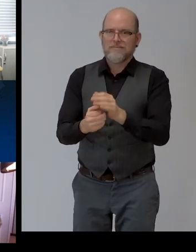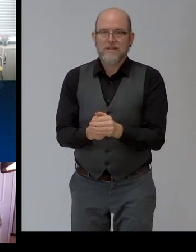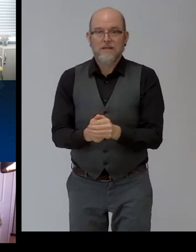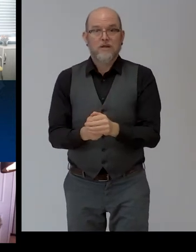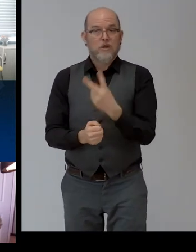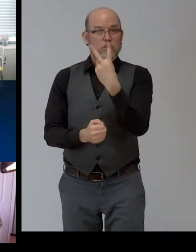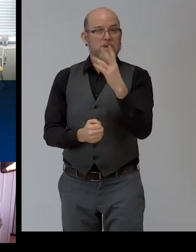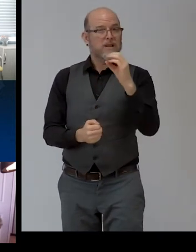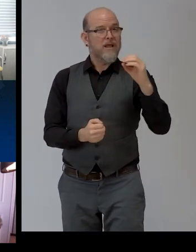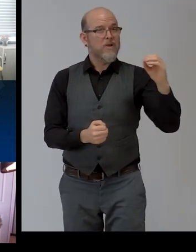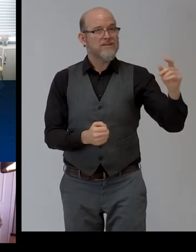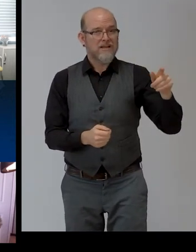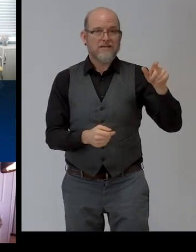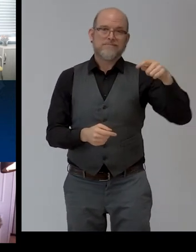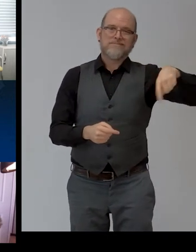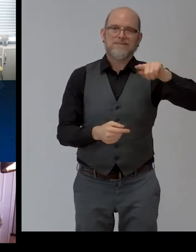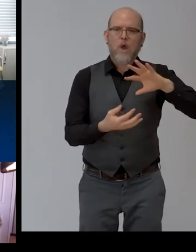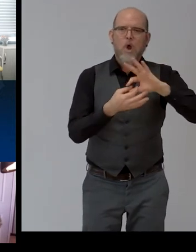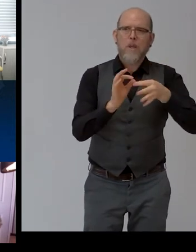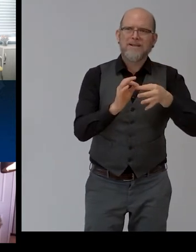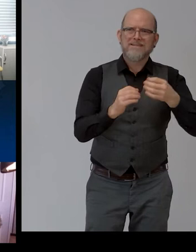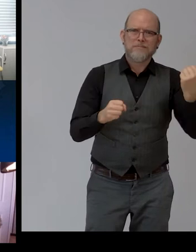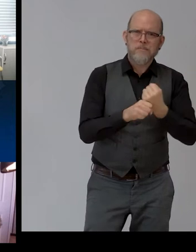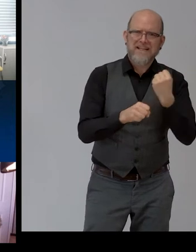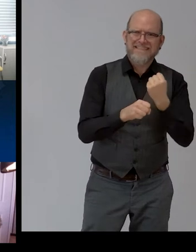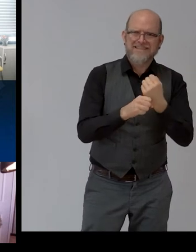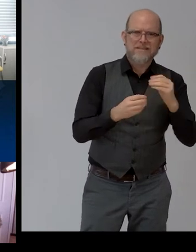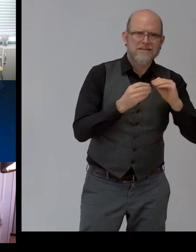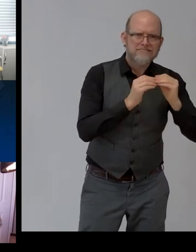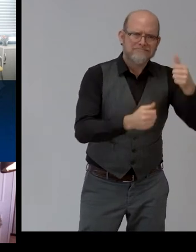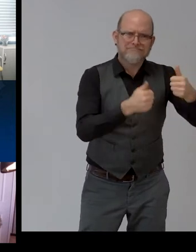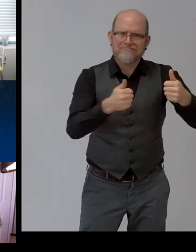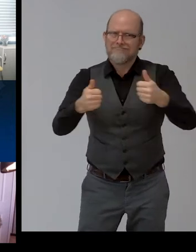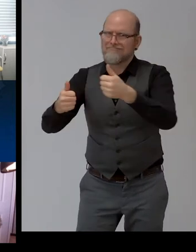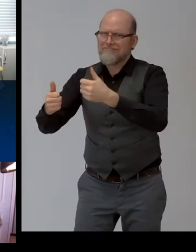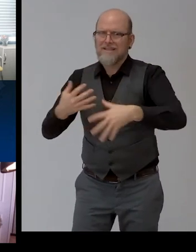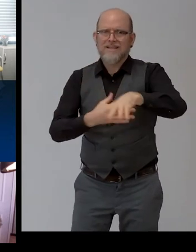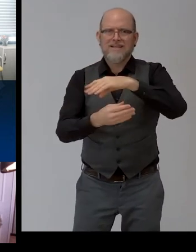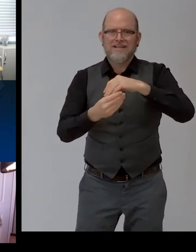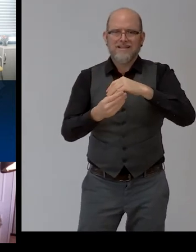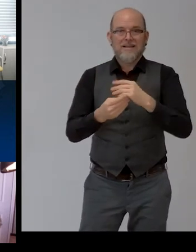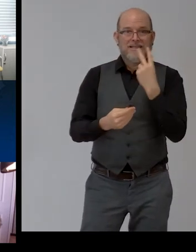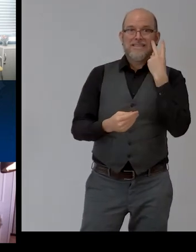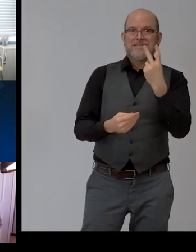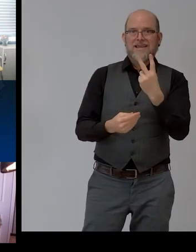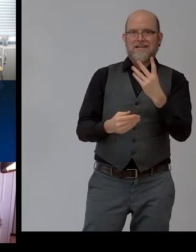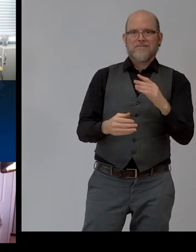were employed due to such projects. And the number of people with disabilities in IKEA